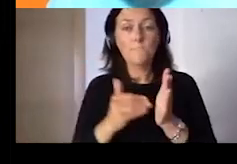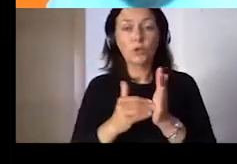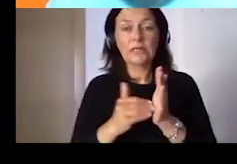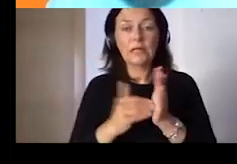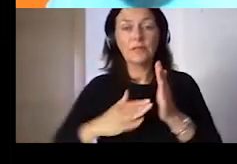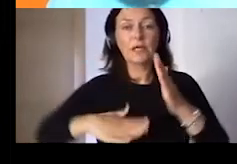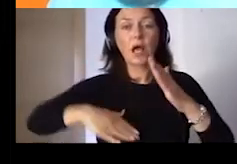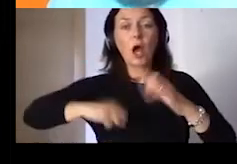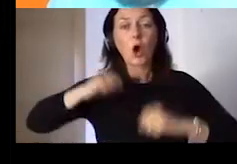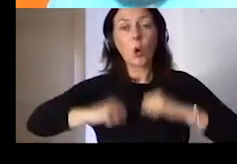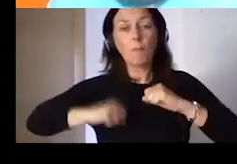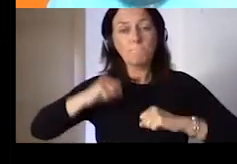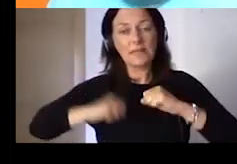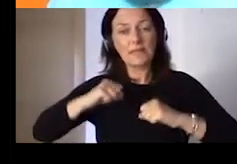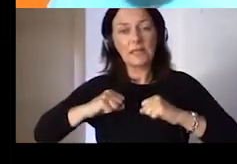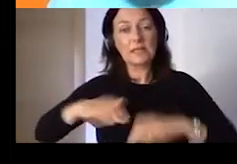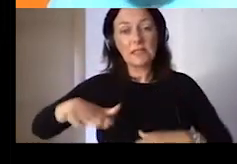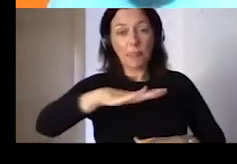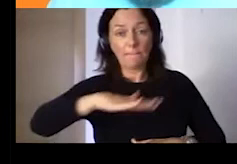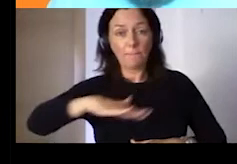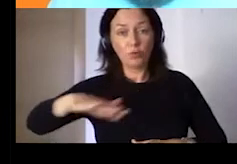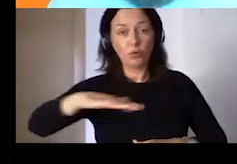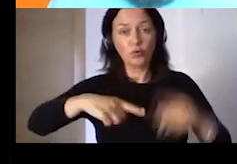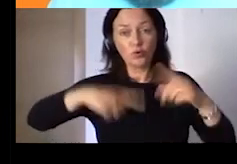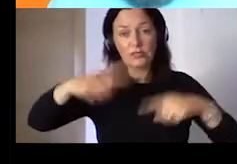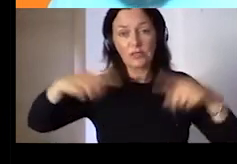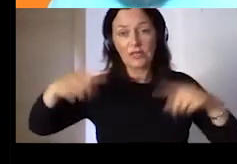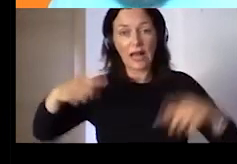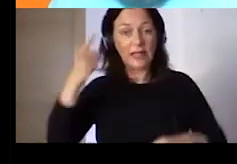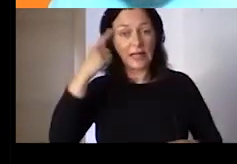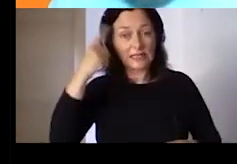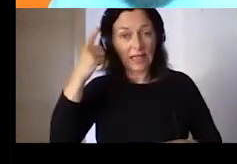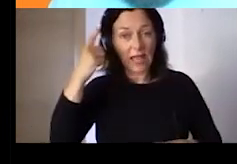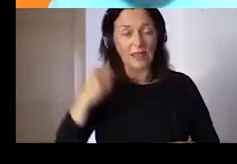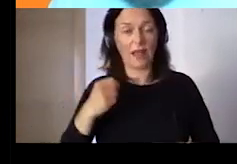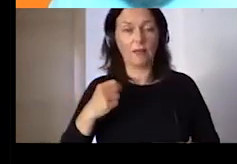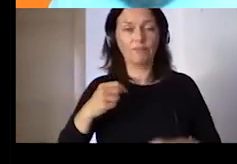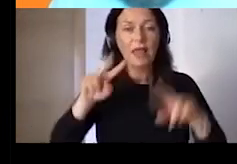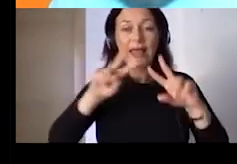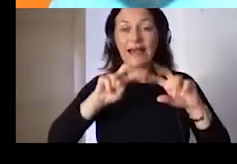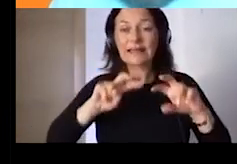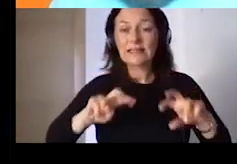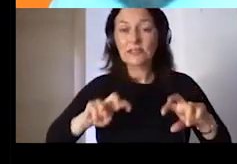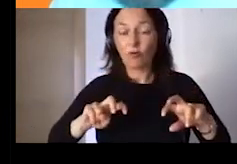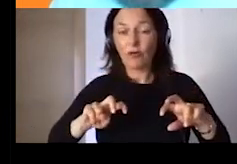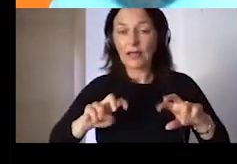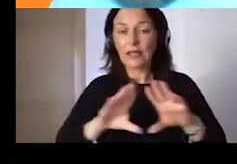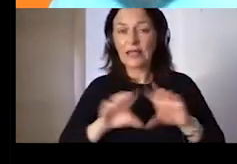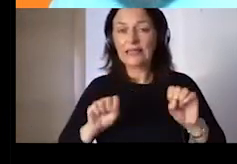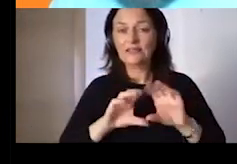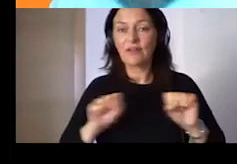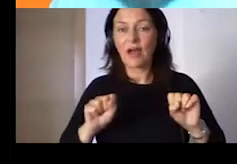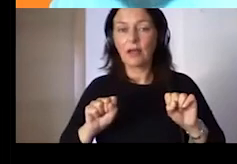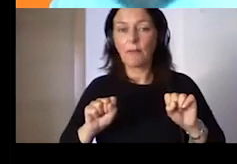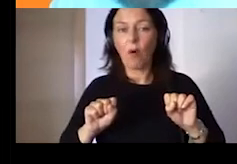The research has been conducted within the framework of the European digital competence